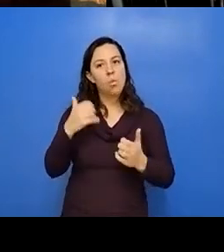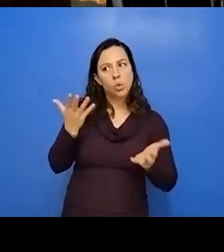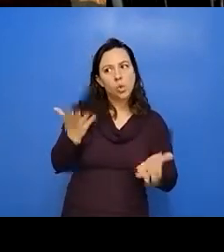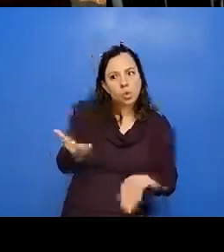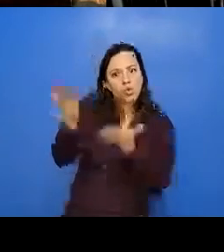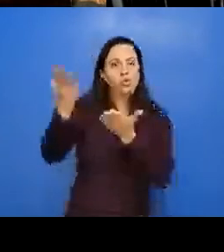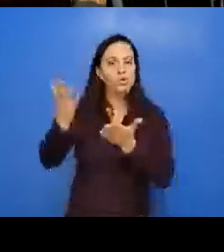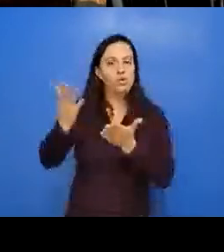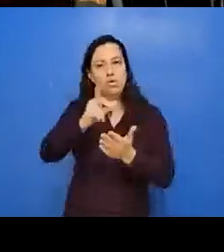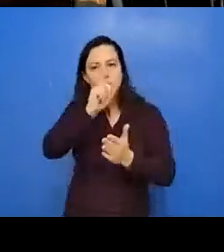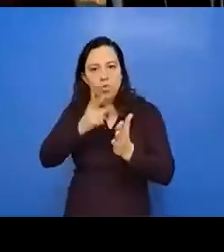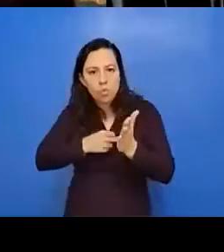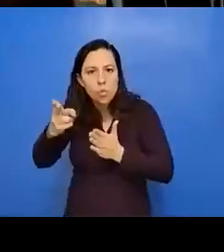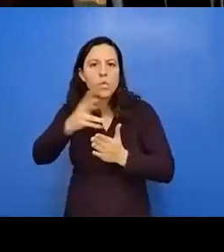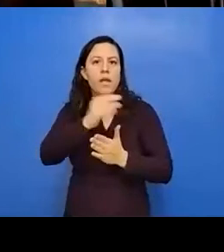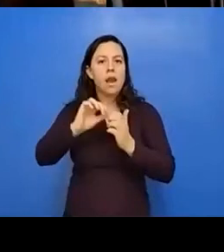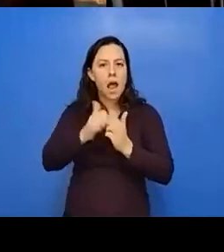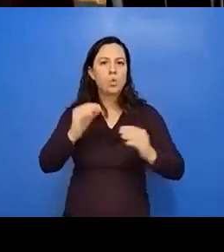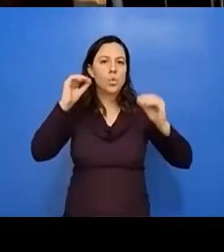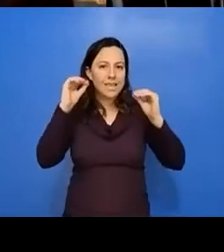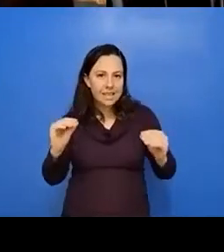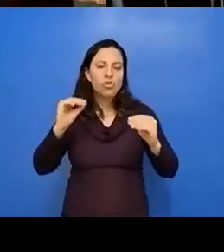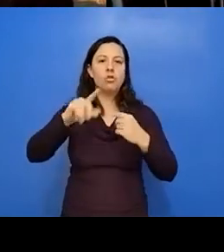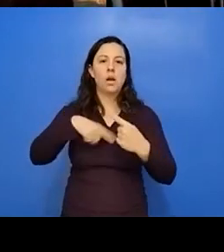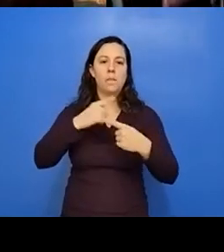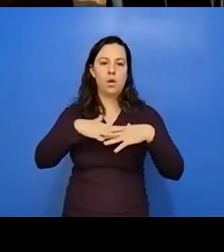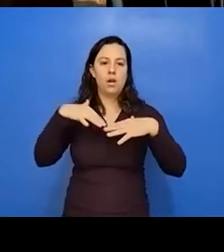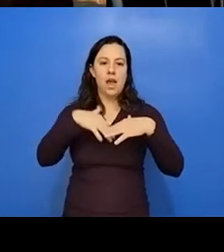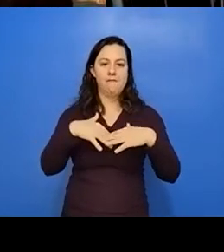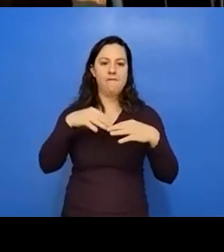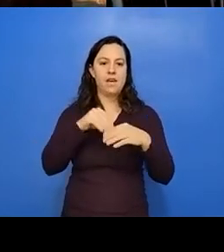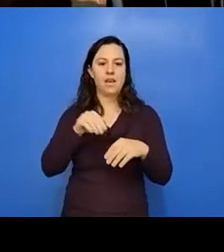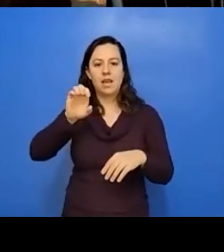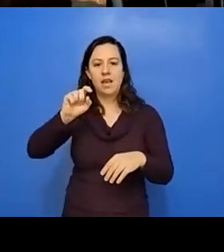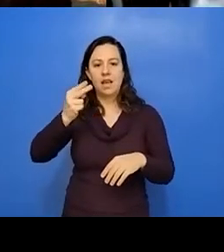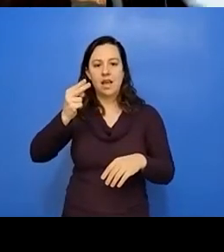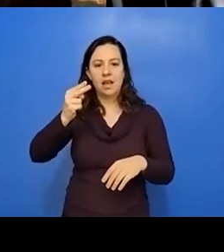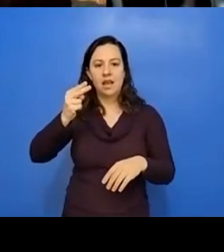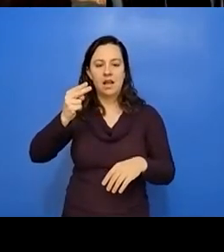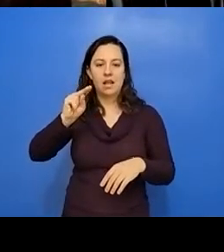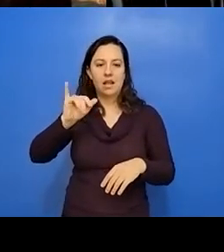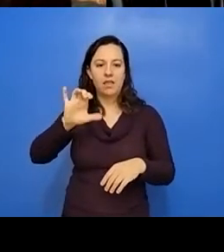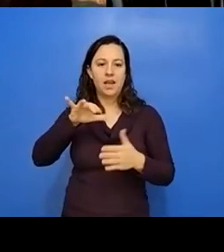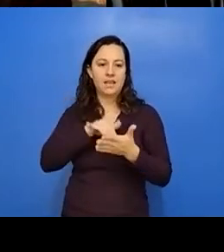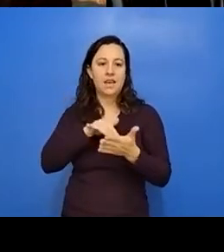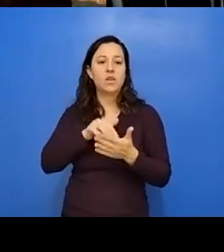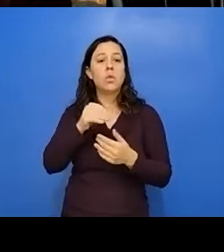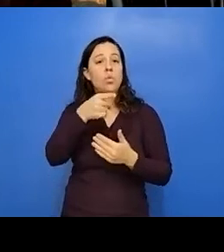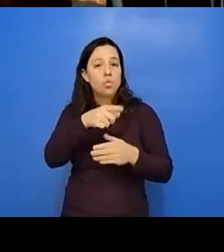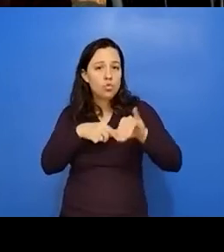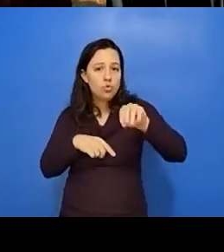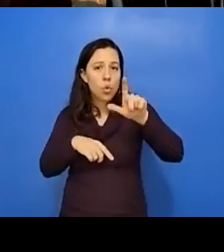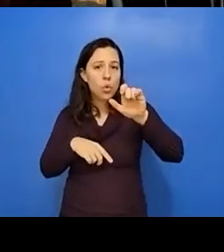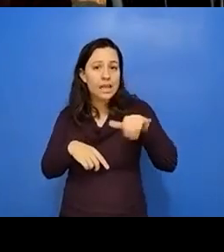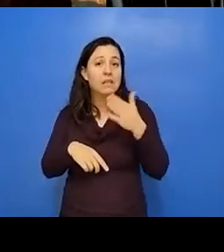about native Americans in ethnic studies. So Jolie, can you give me two examples? If we were to tell everybody